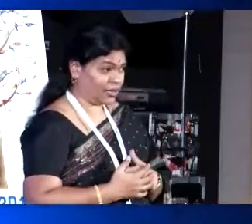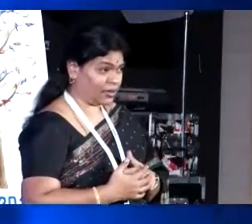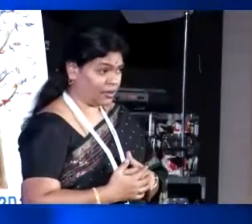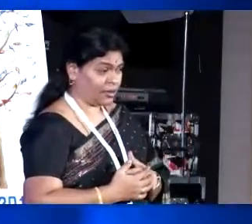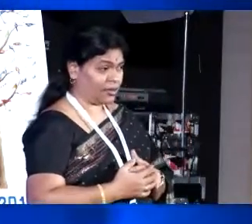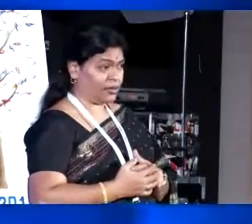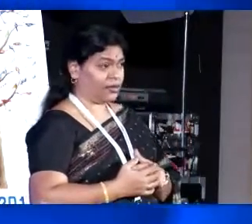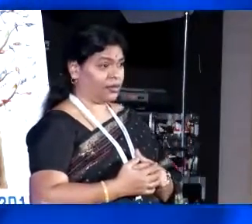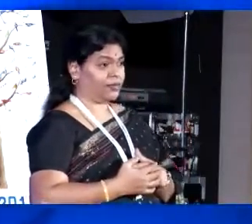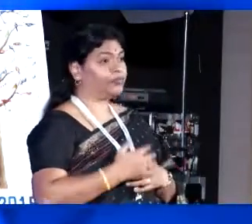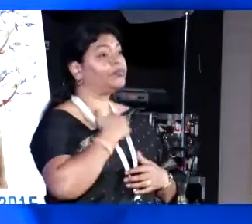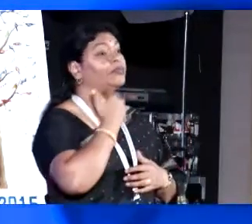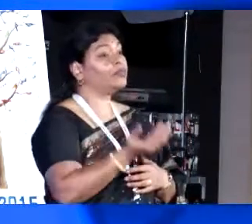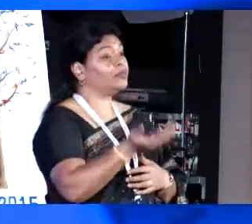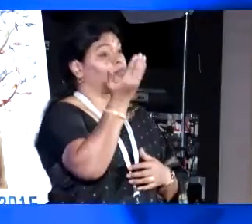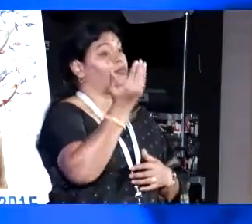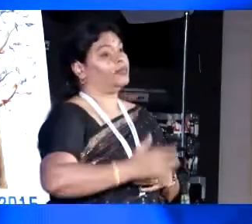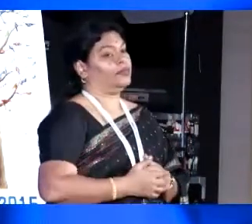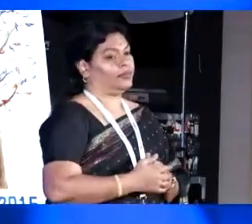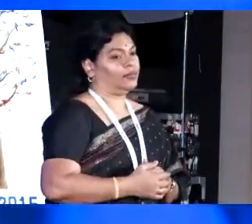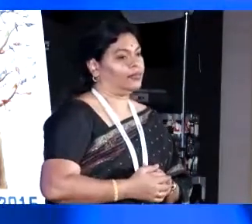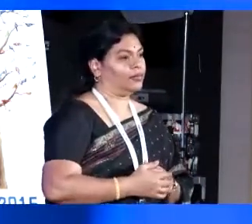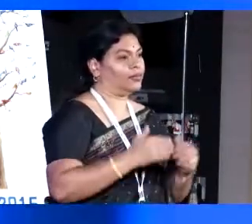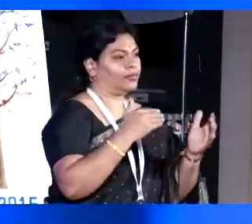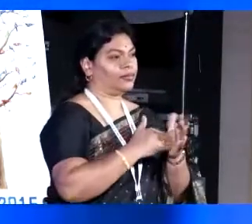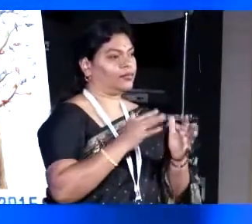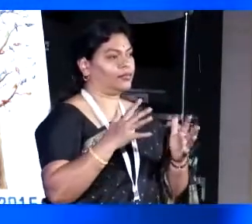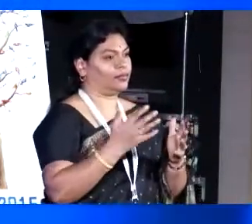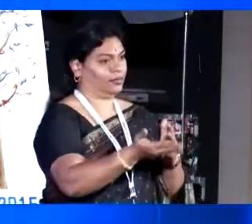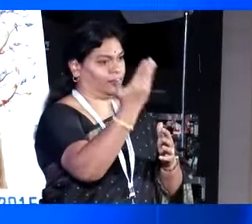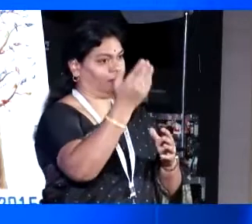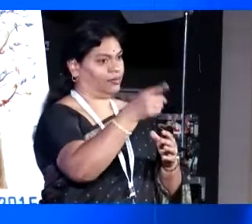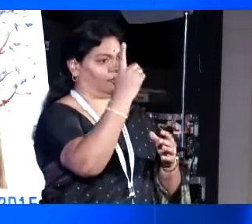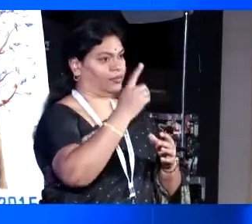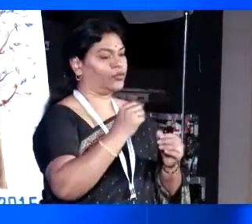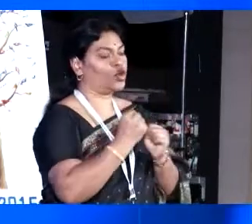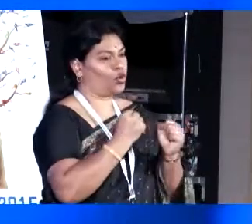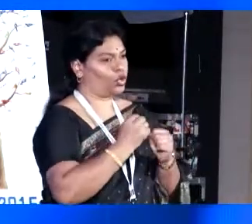Speak up, I do not repeat it. Speak up. Cold.